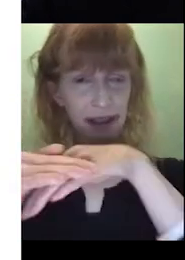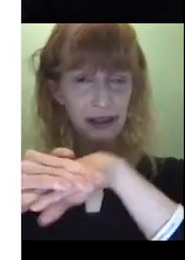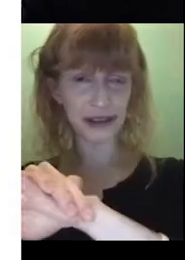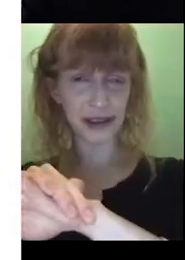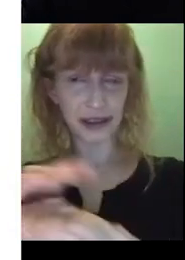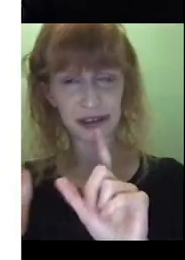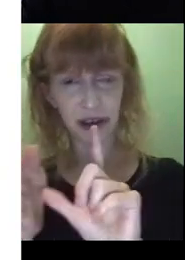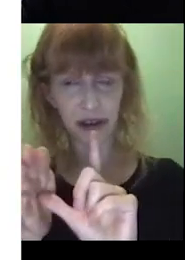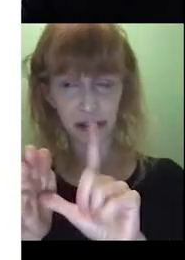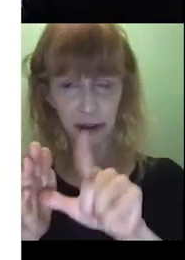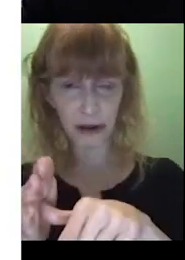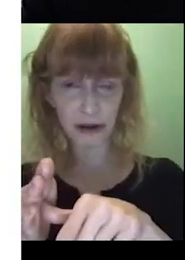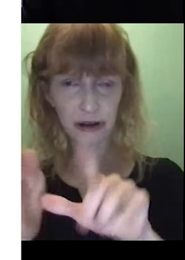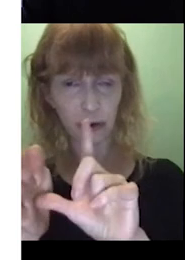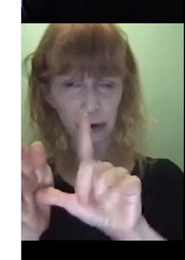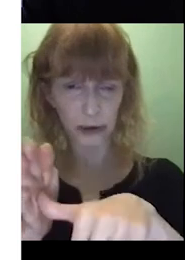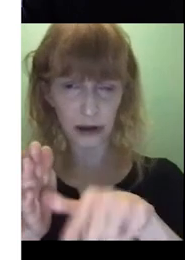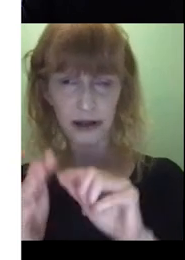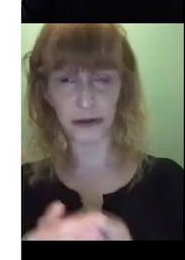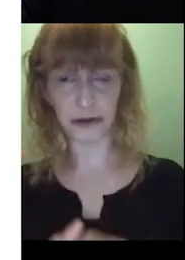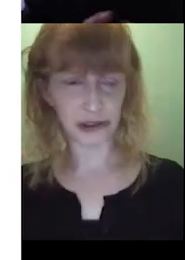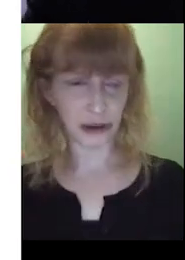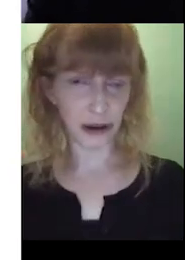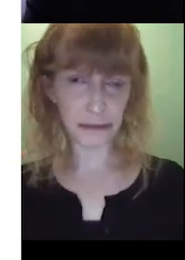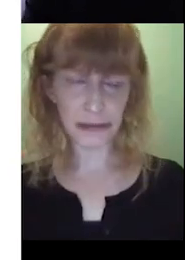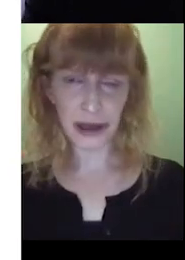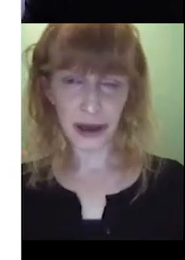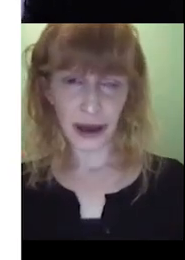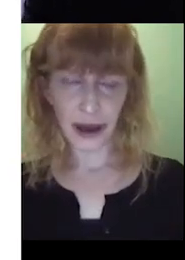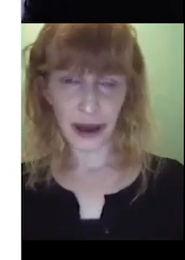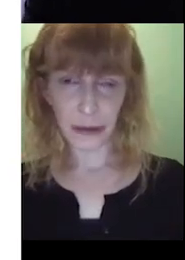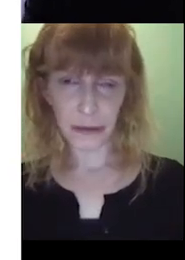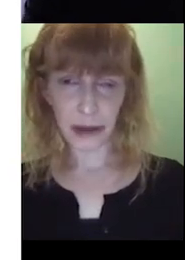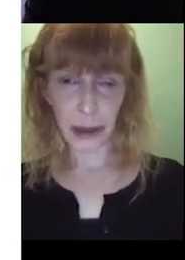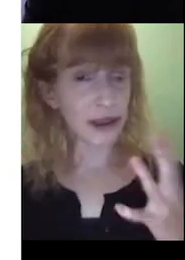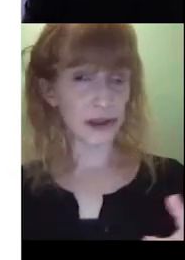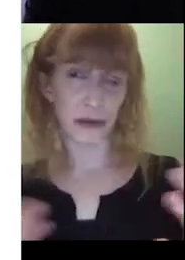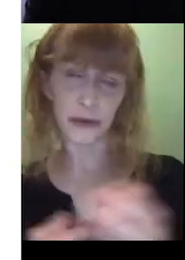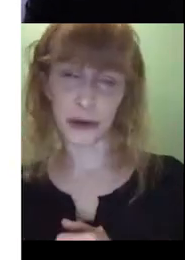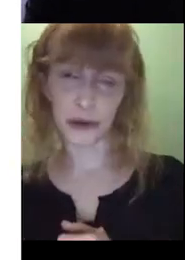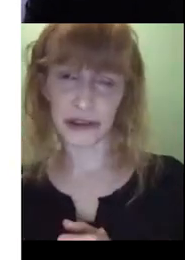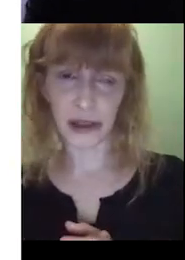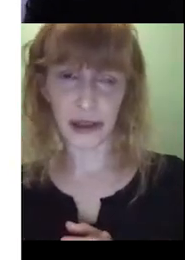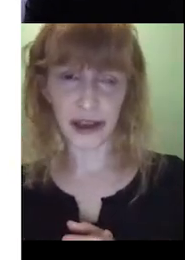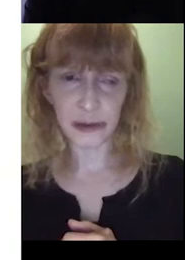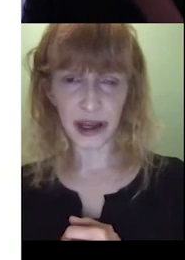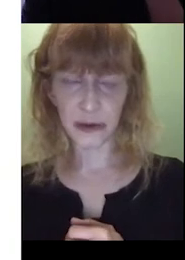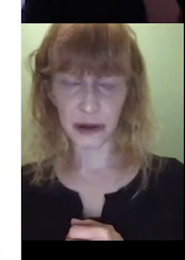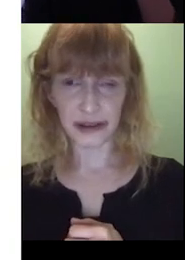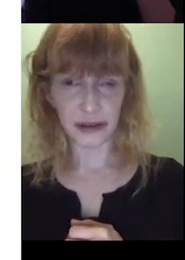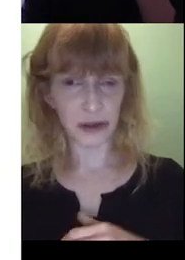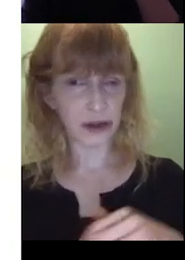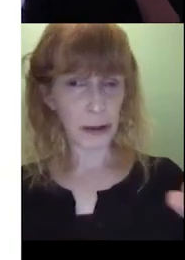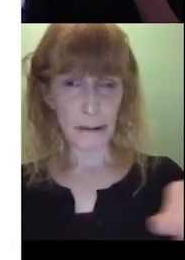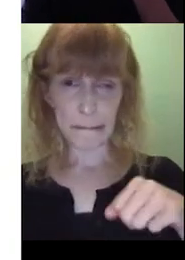something like that. Is he inside the clock or clock if we're doing time? Um, and then as you know, we did on the last